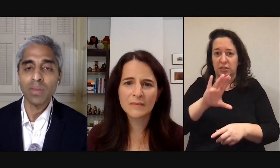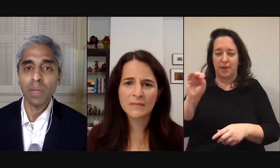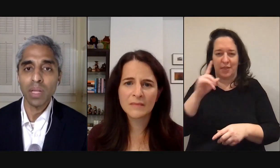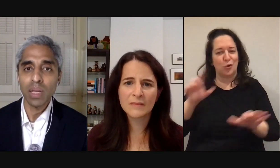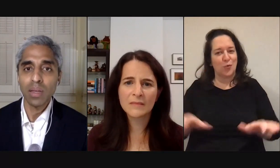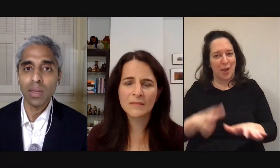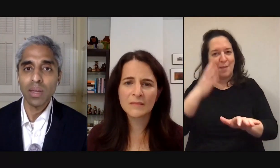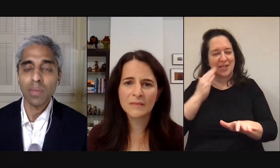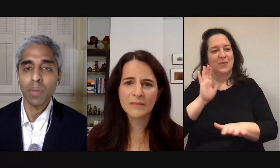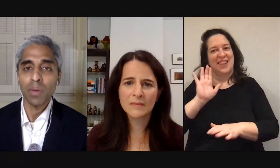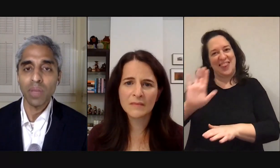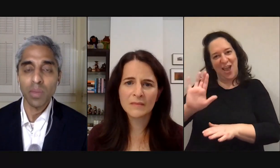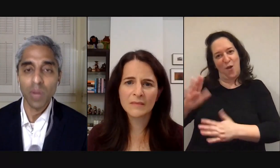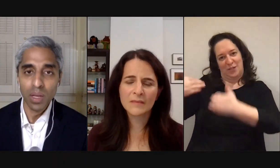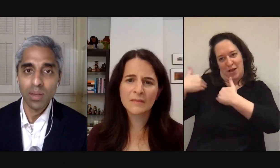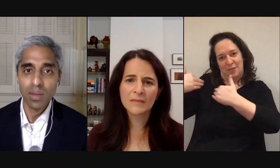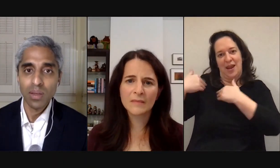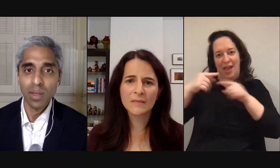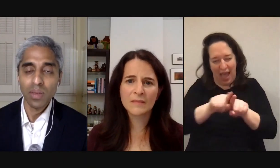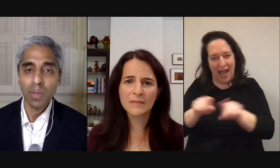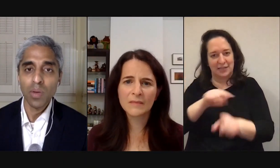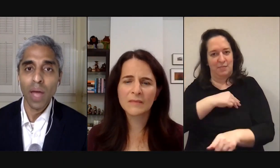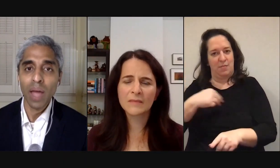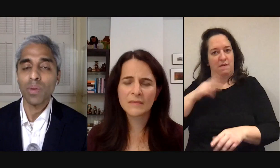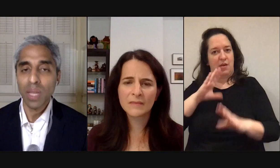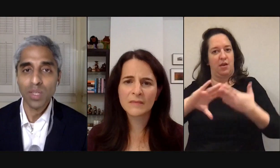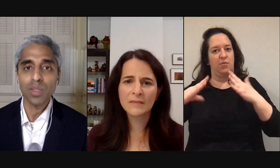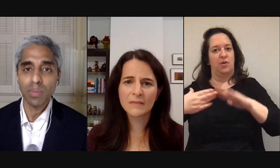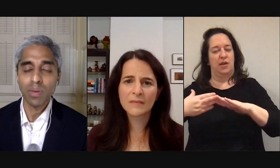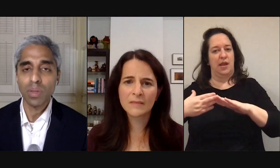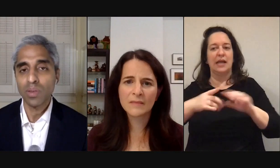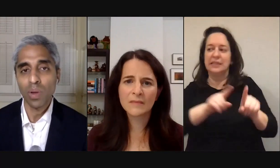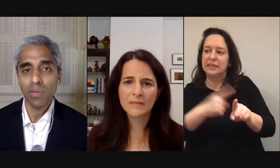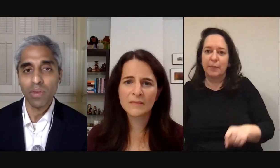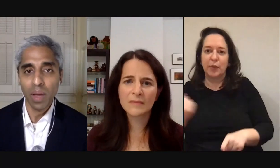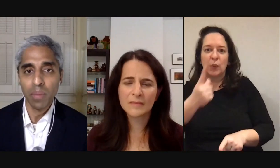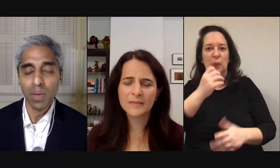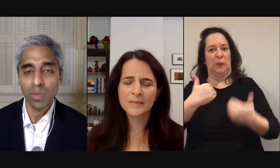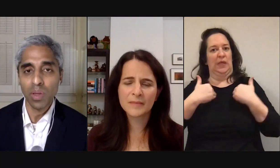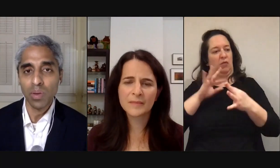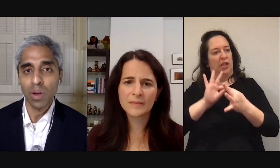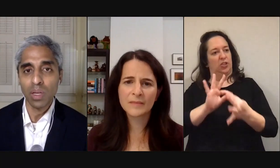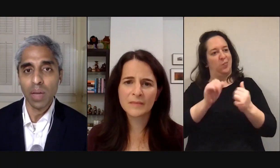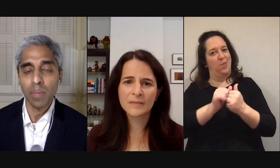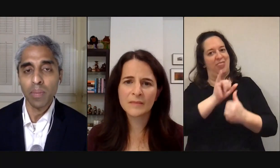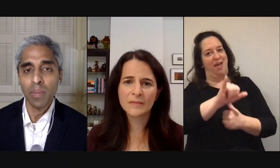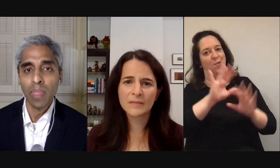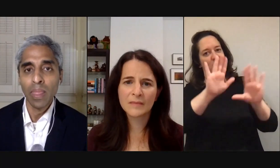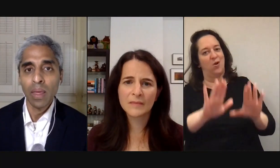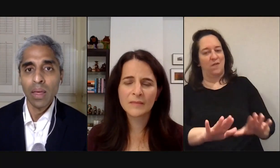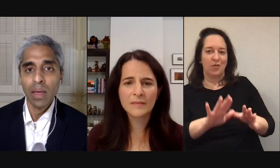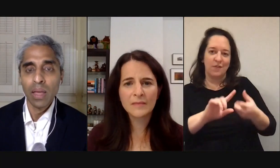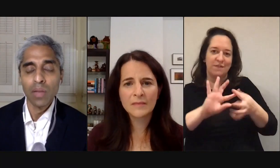responsibility as a member of the community as somebody who had a relationship with this wonderful family that was going through a hard time